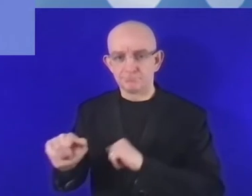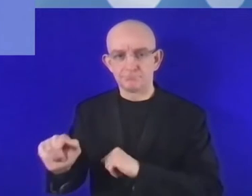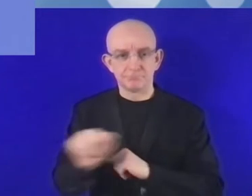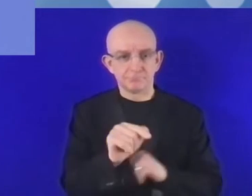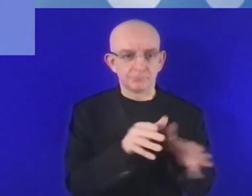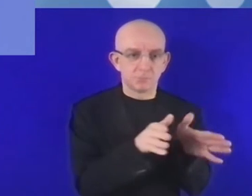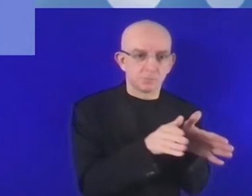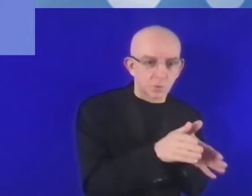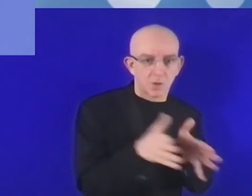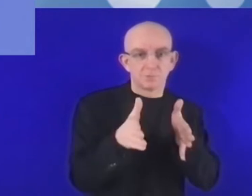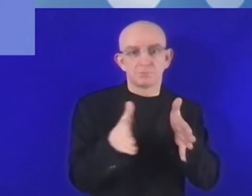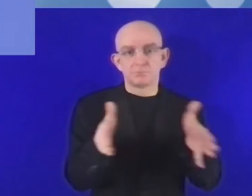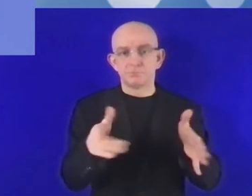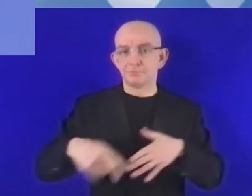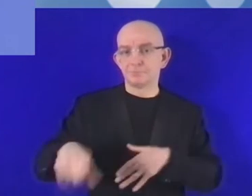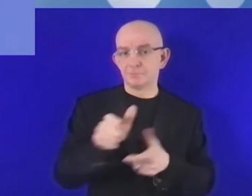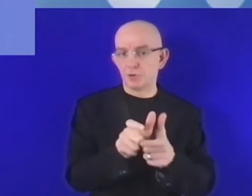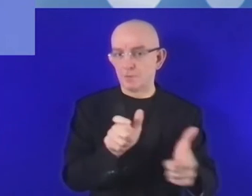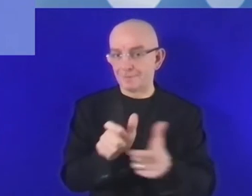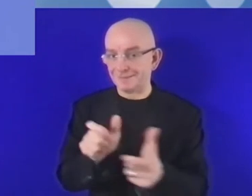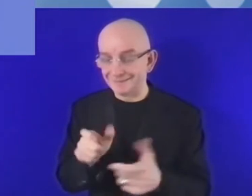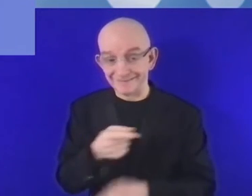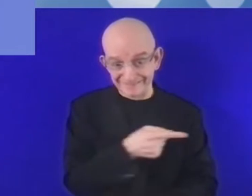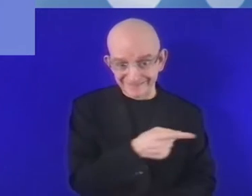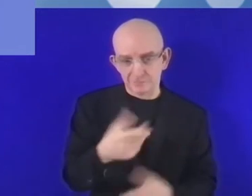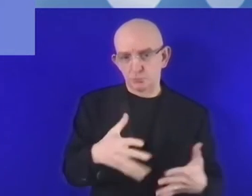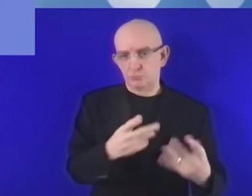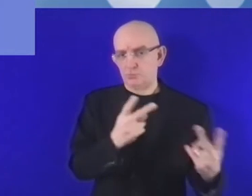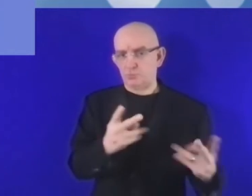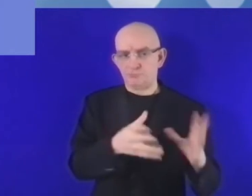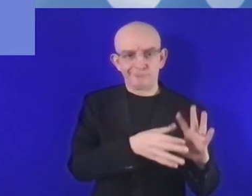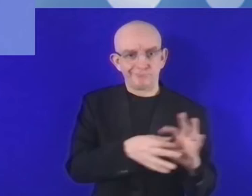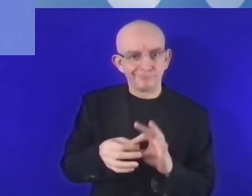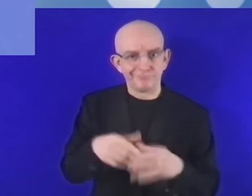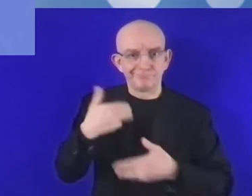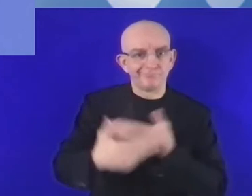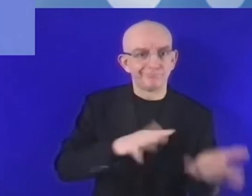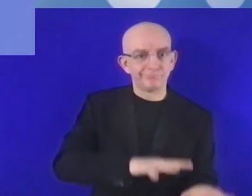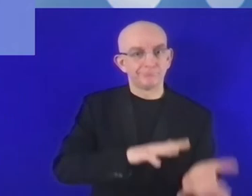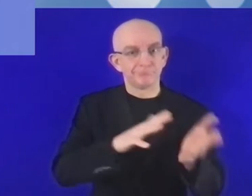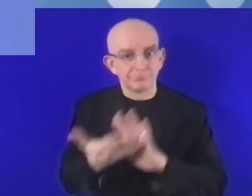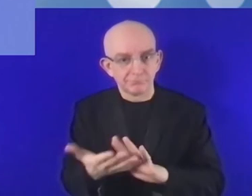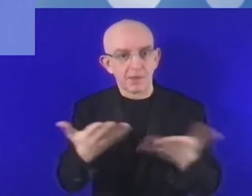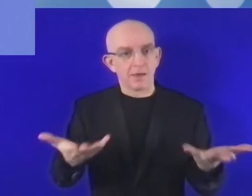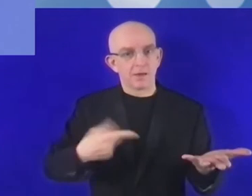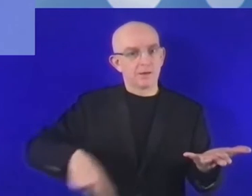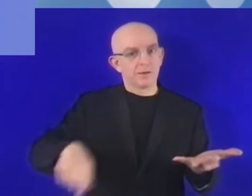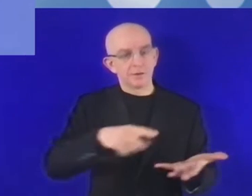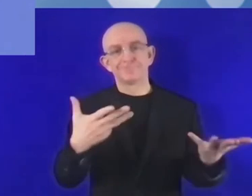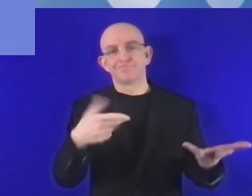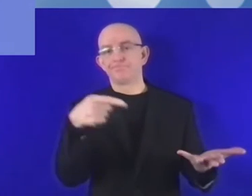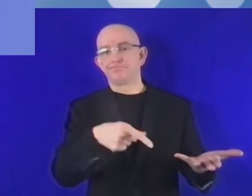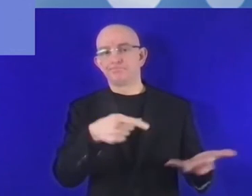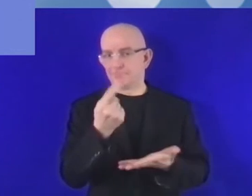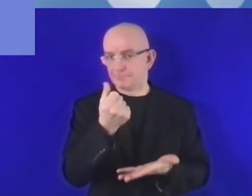And the crucial in this perspective is, of course, funding. We do have different funding pockets, I would say, and to fully capture